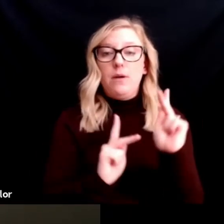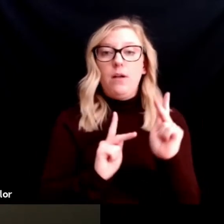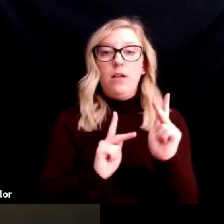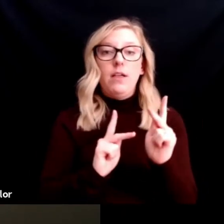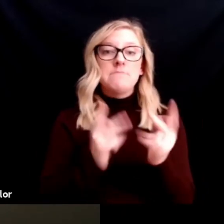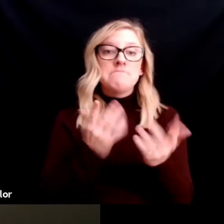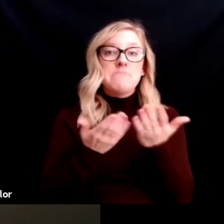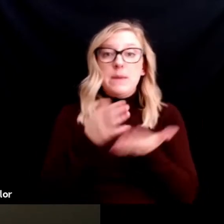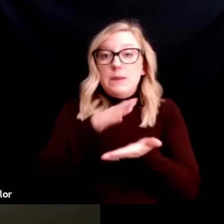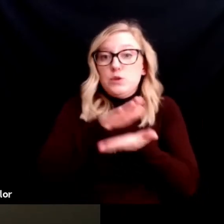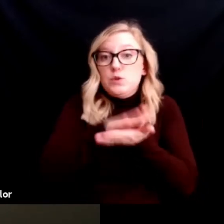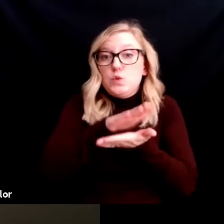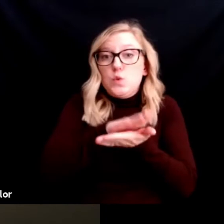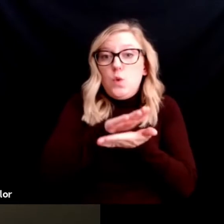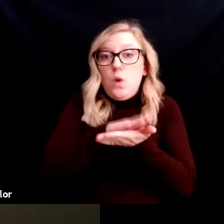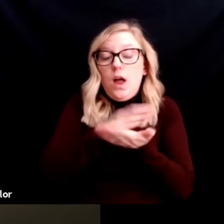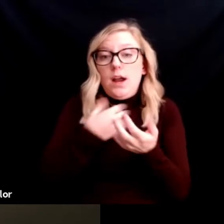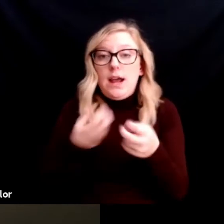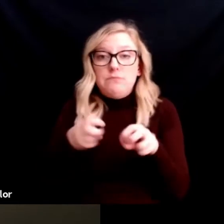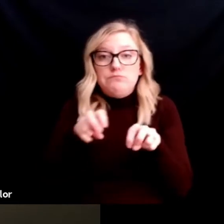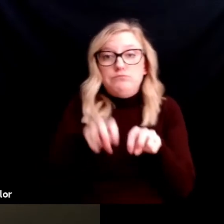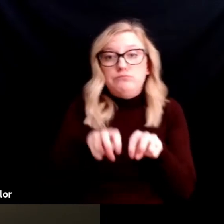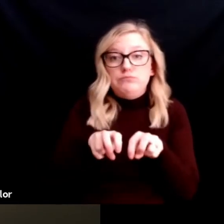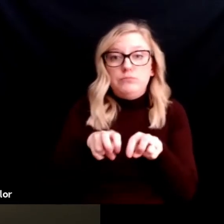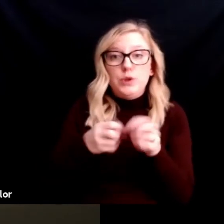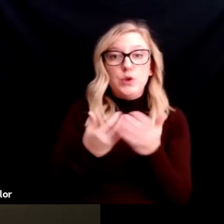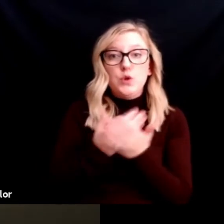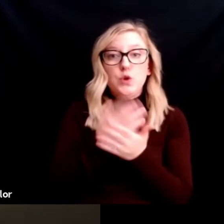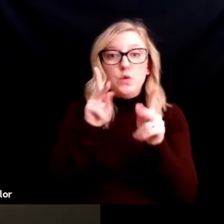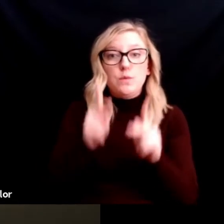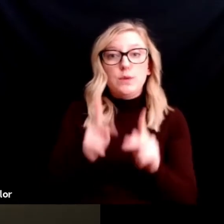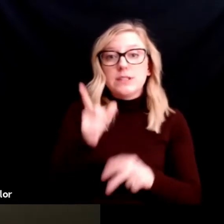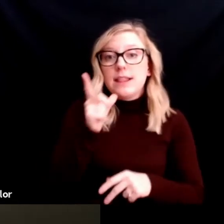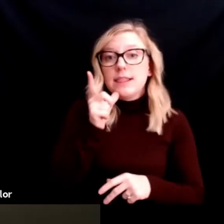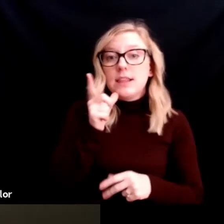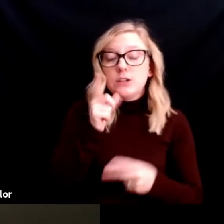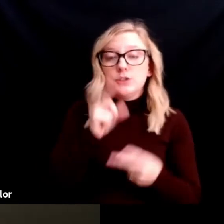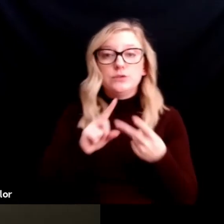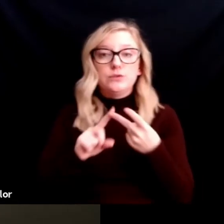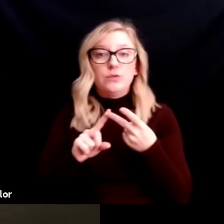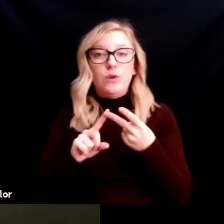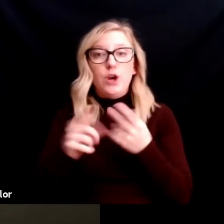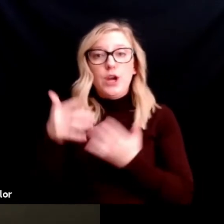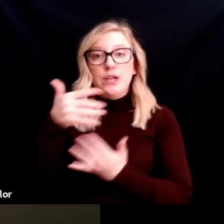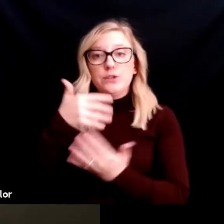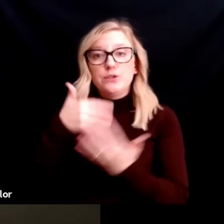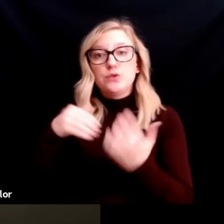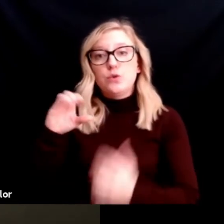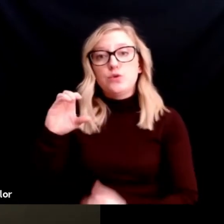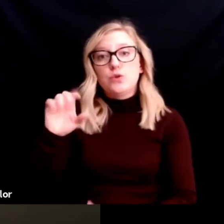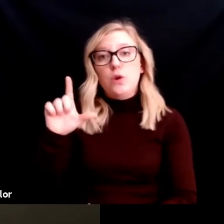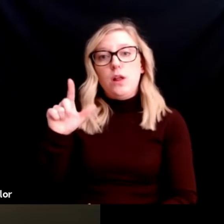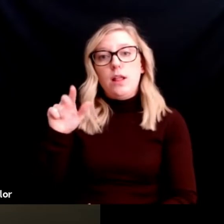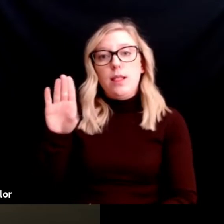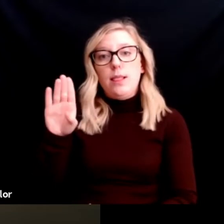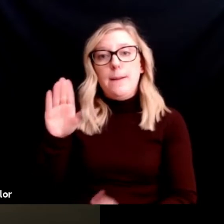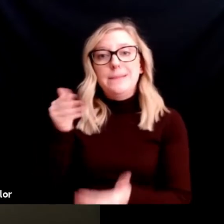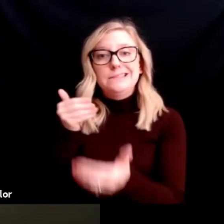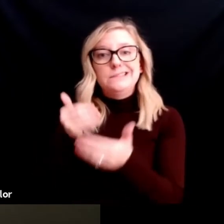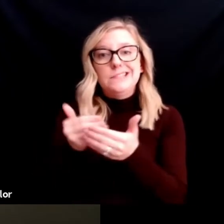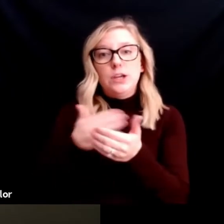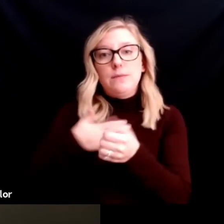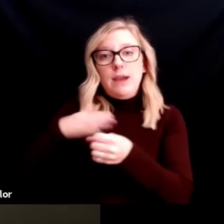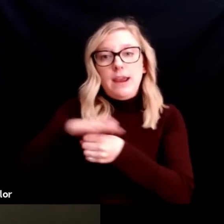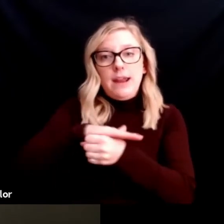and you could sit with someone new at lunch. And then thinking about those pieces of a healthy relationship that we just